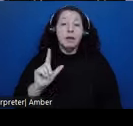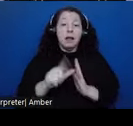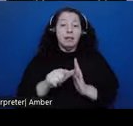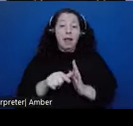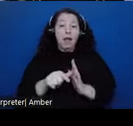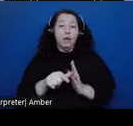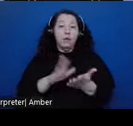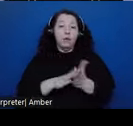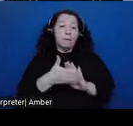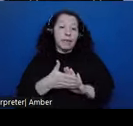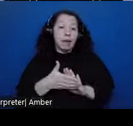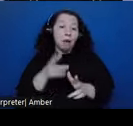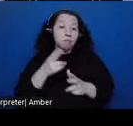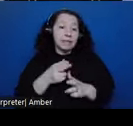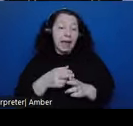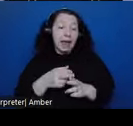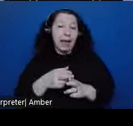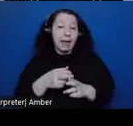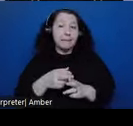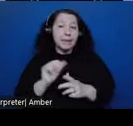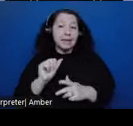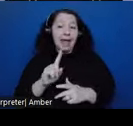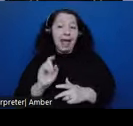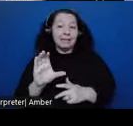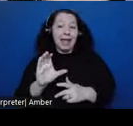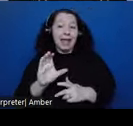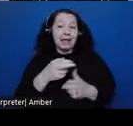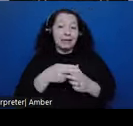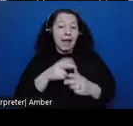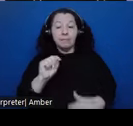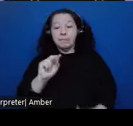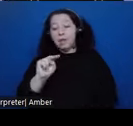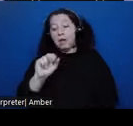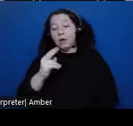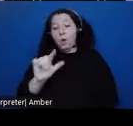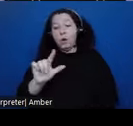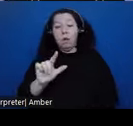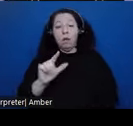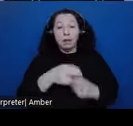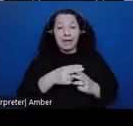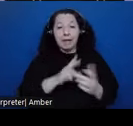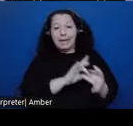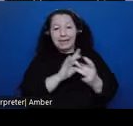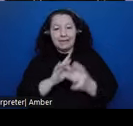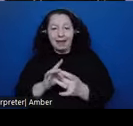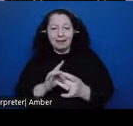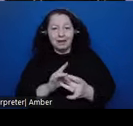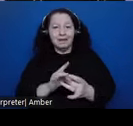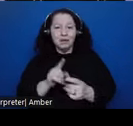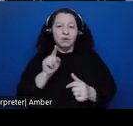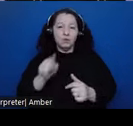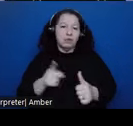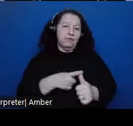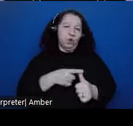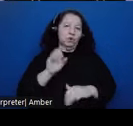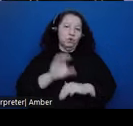the name, the Aztec name or the Nahuatl name, Analco, connected to this first church in Santa